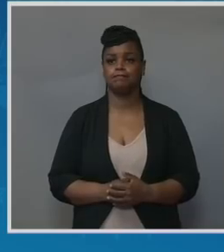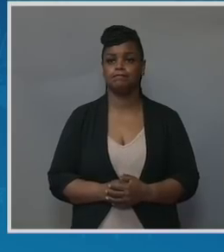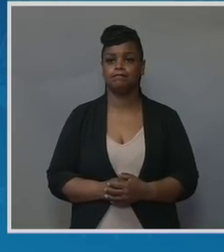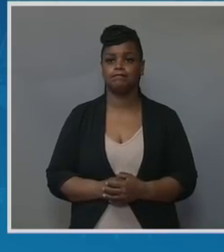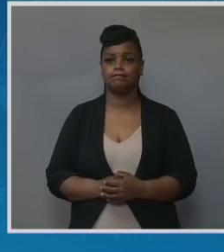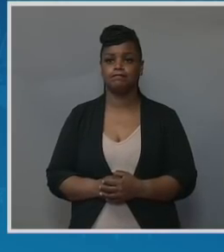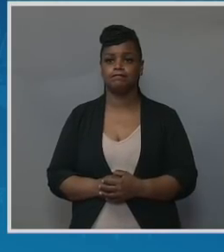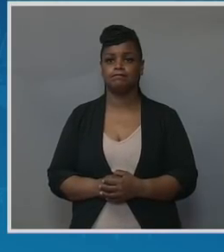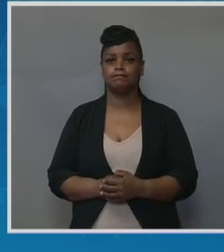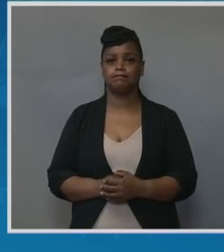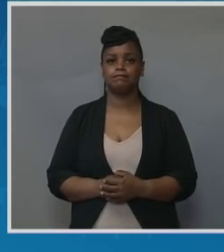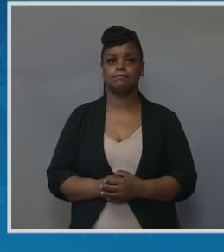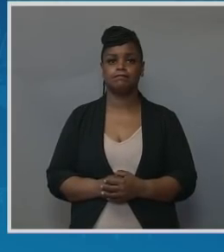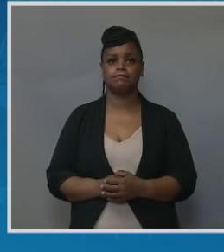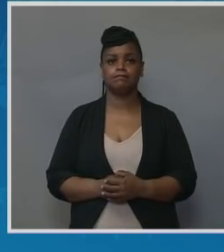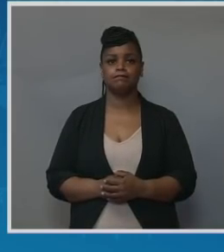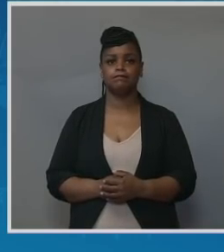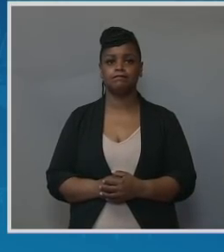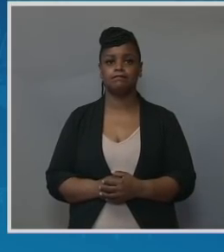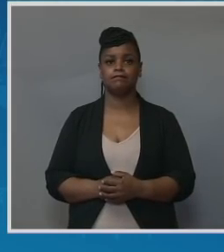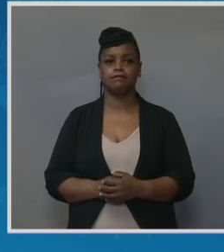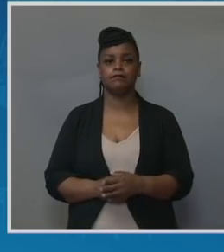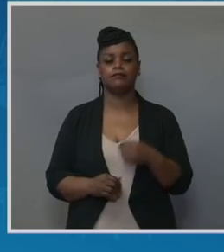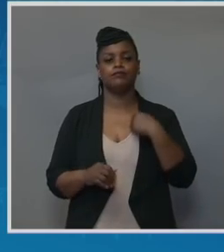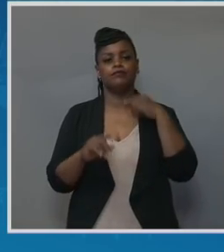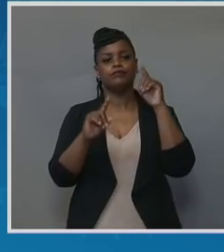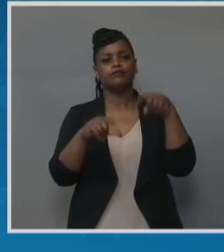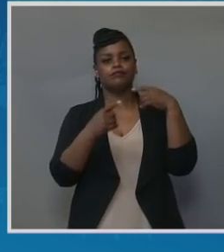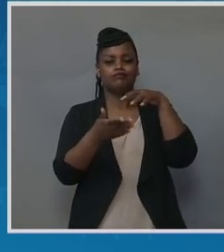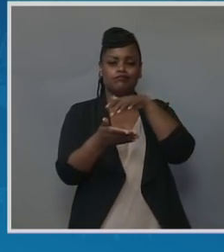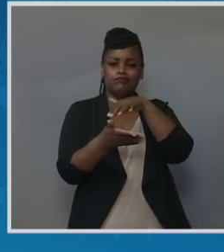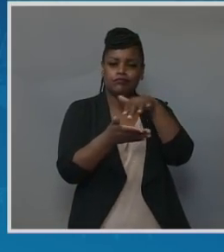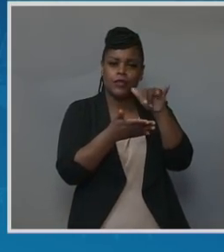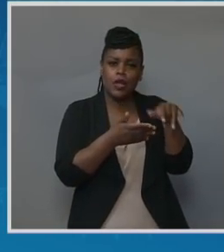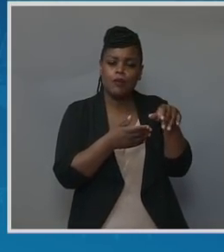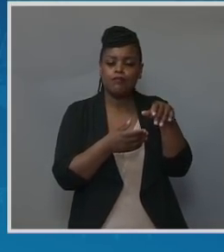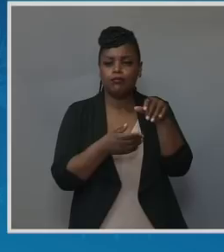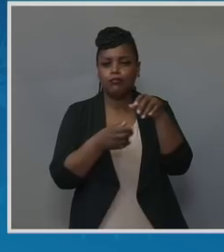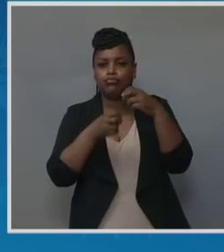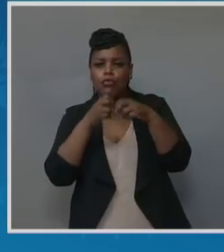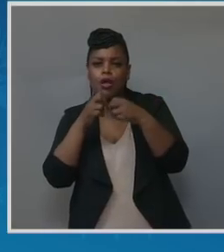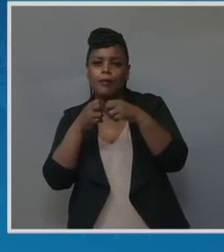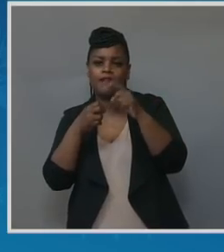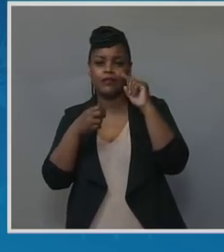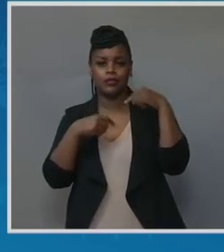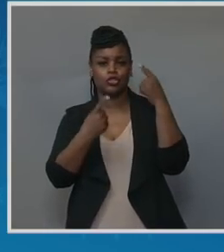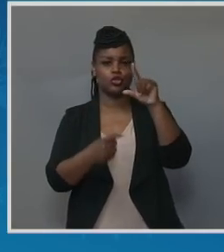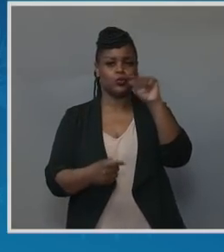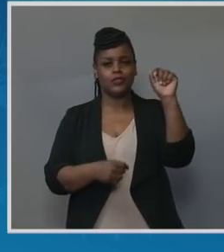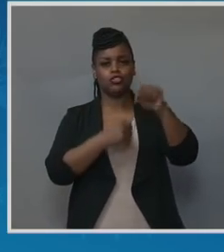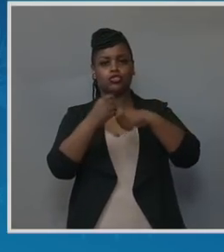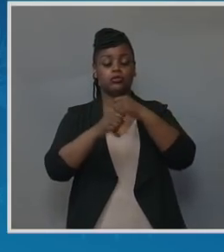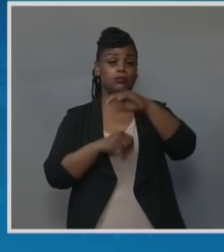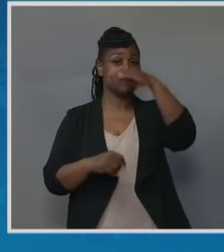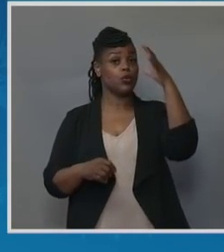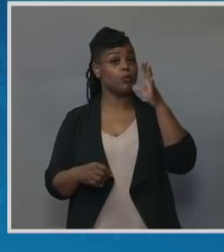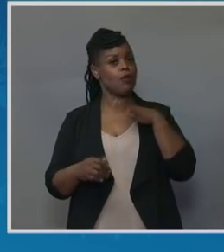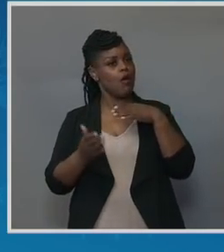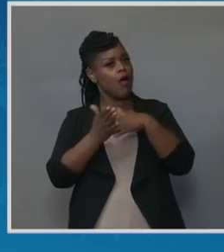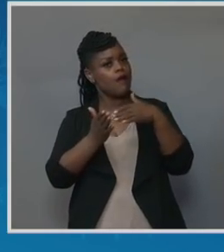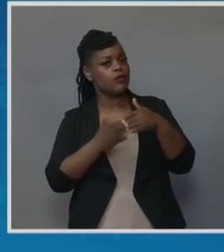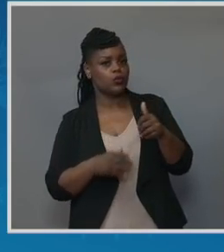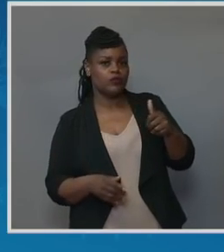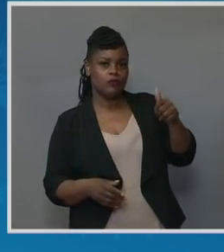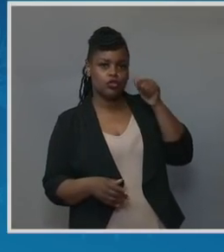I've been studying this problem for two decades. Black and brown women often receive care in delivery hospitals that have worse maternal